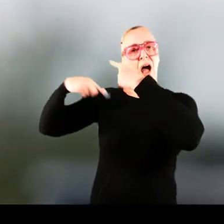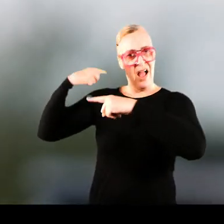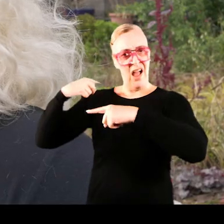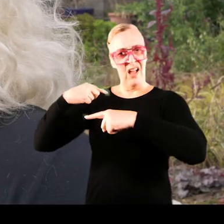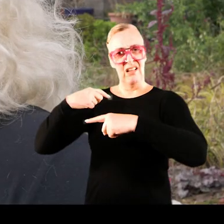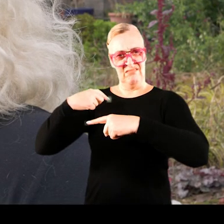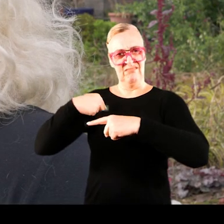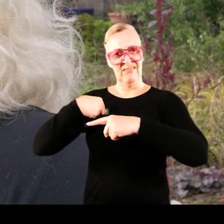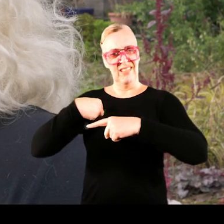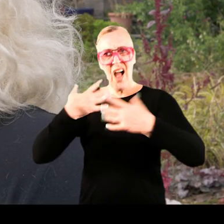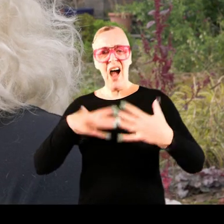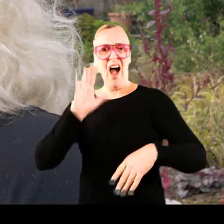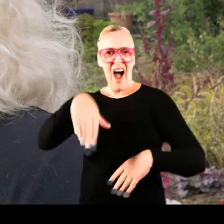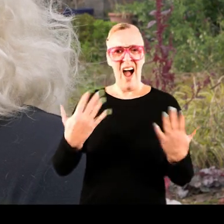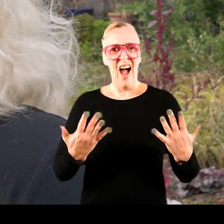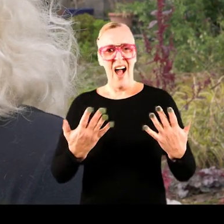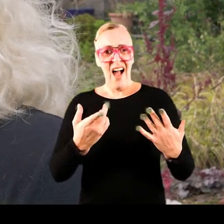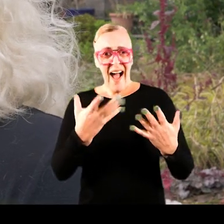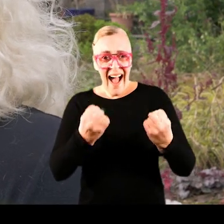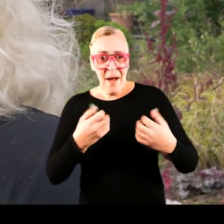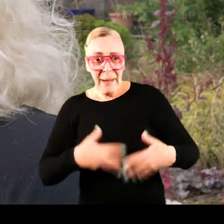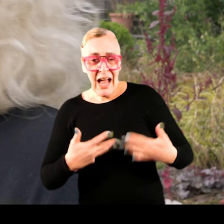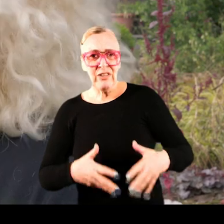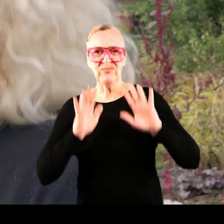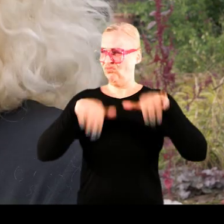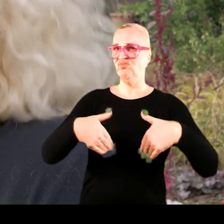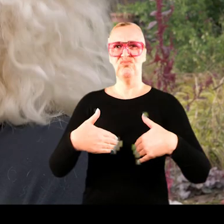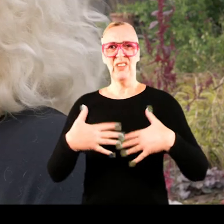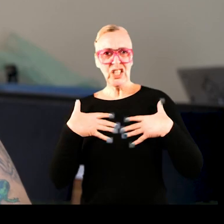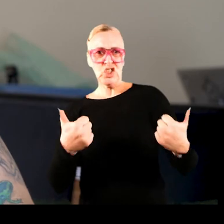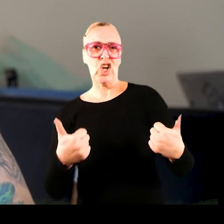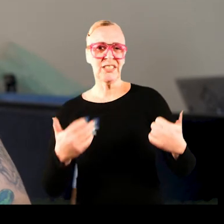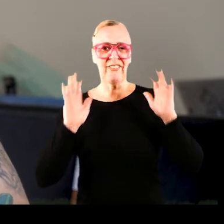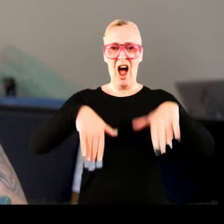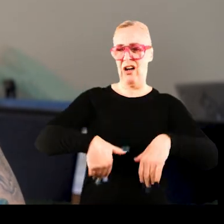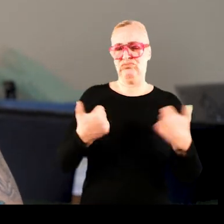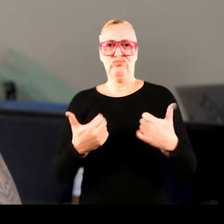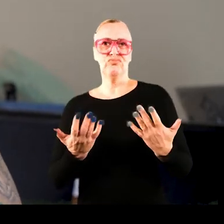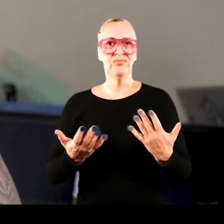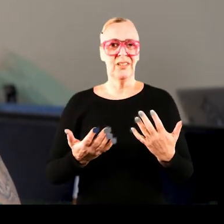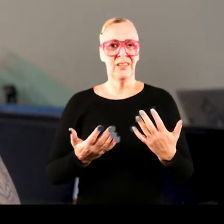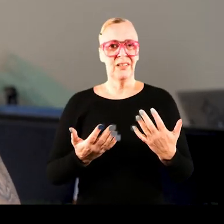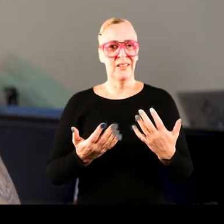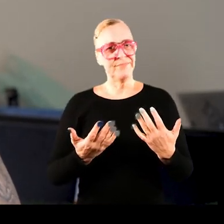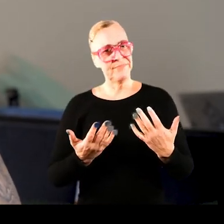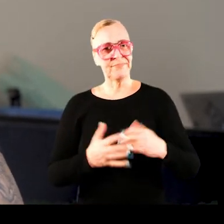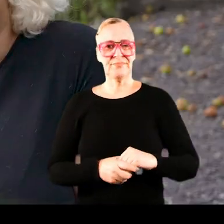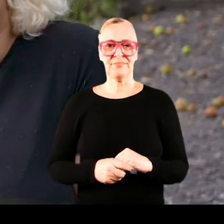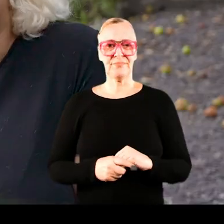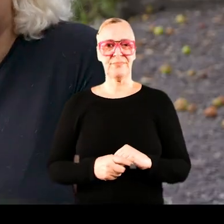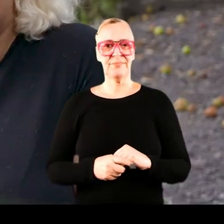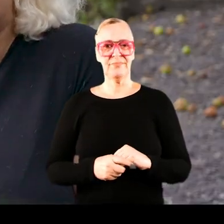I would tell my younger self anytime someone says are you on your period call them on it.